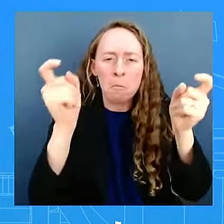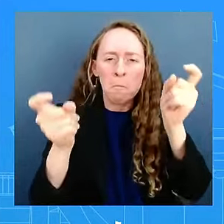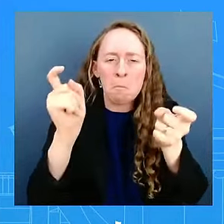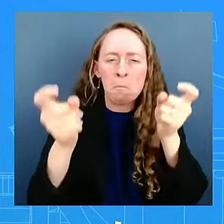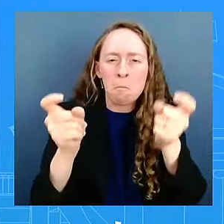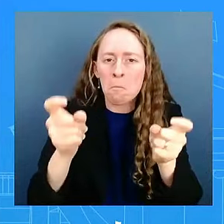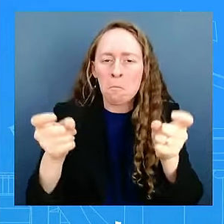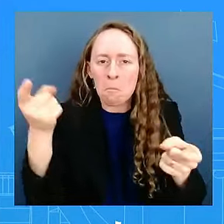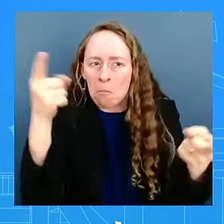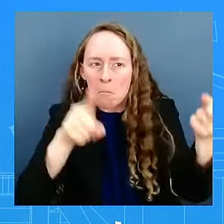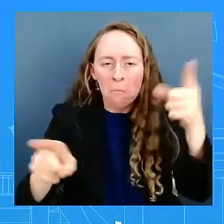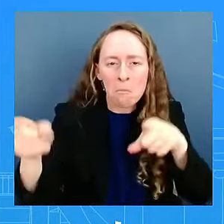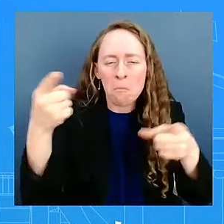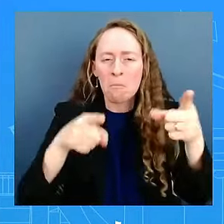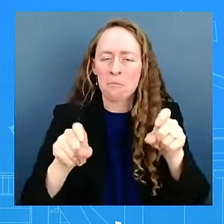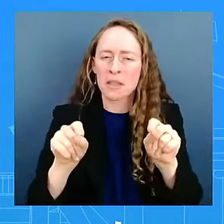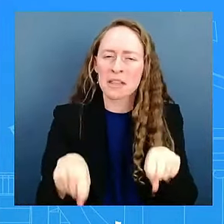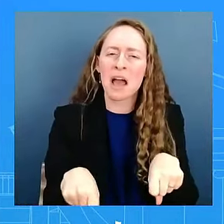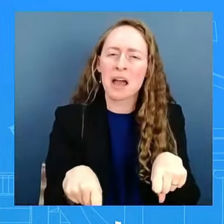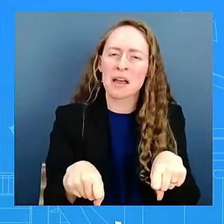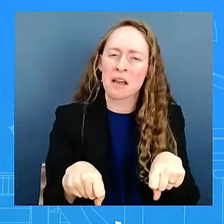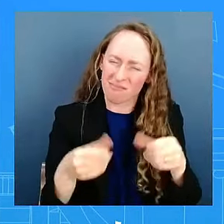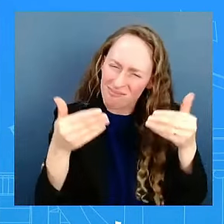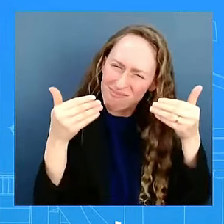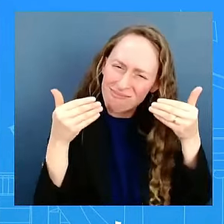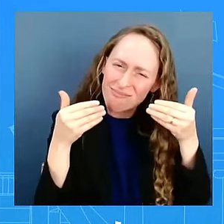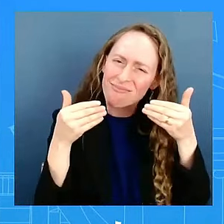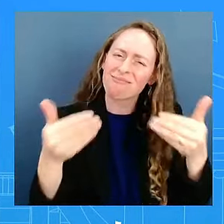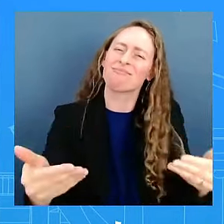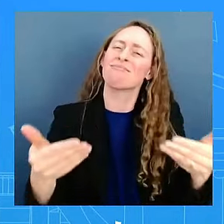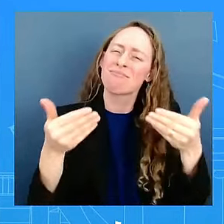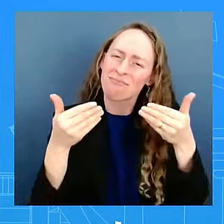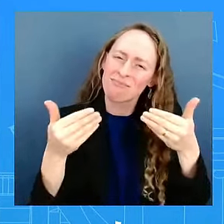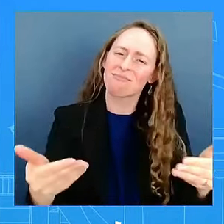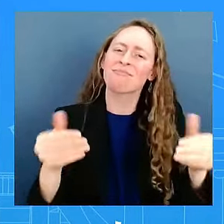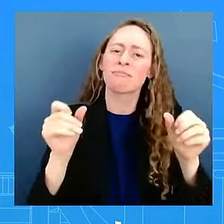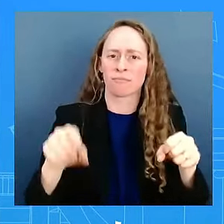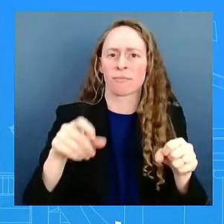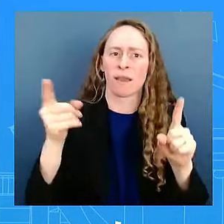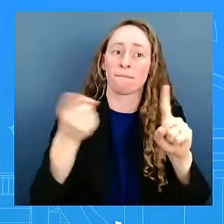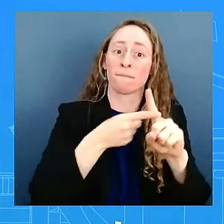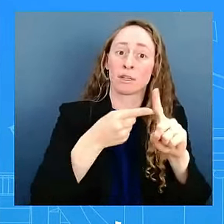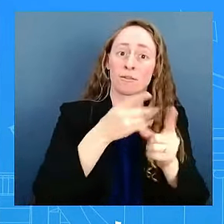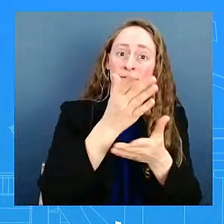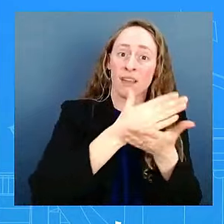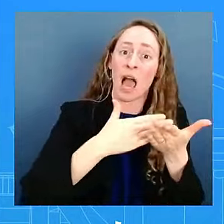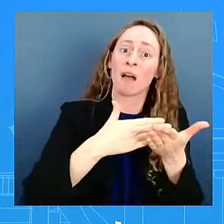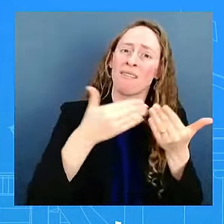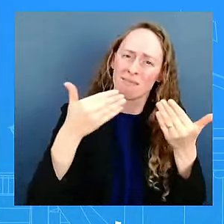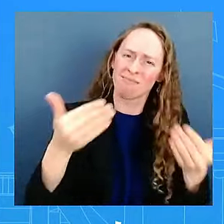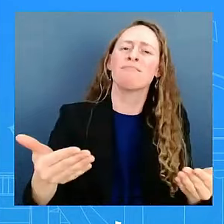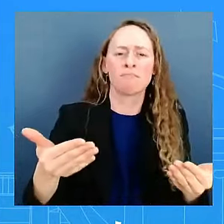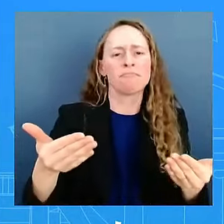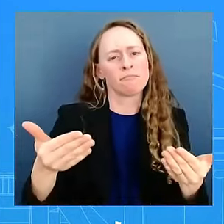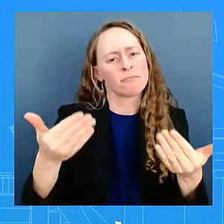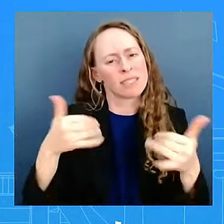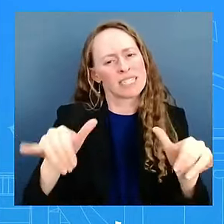closed and let's move forward. Let's get phase one in place. He hasn't changed his mind on that, not at all. Thank you so much, Admiral. appreciate it.